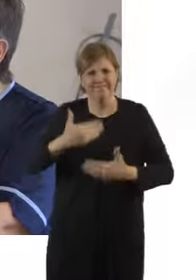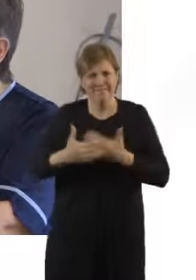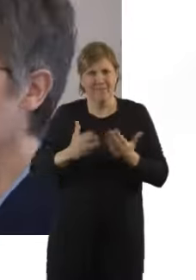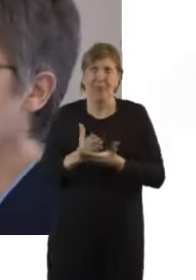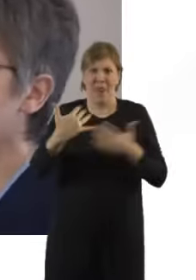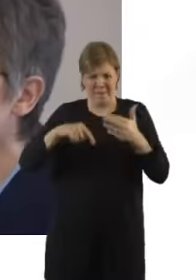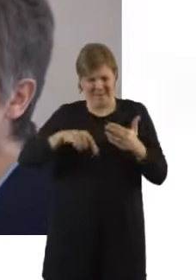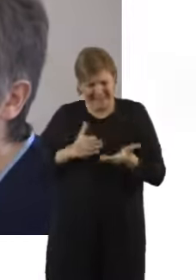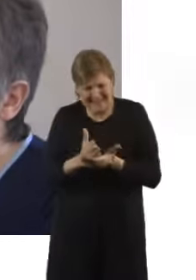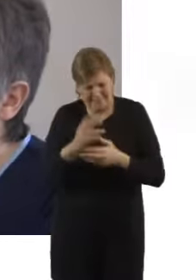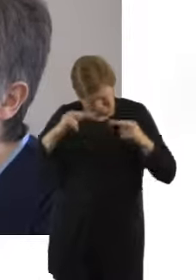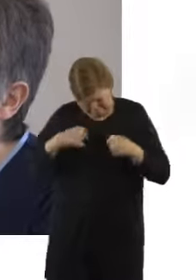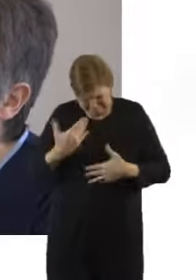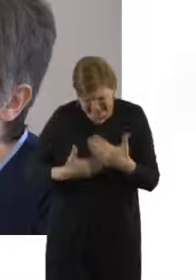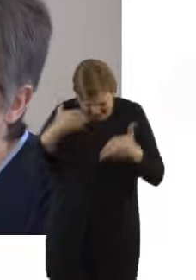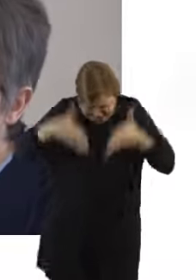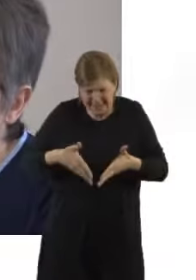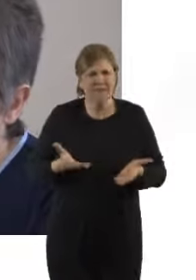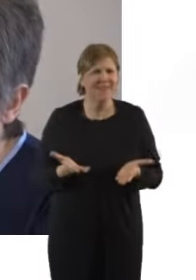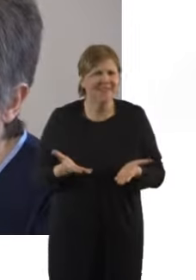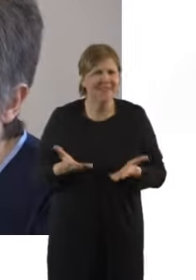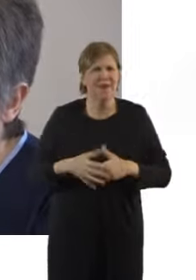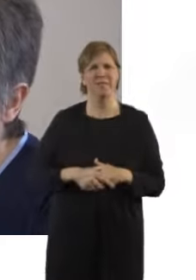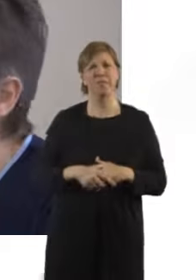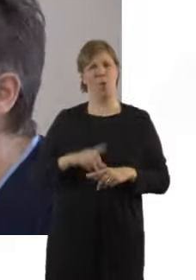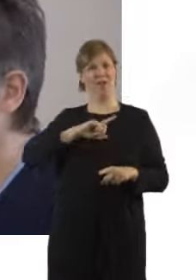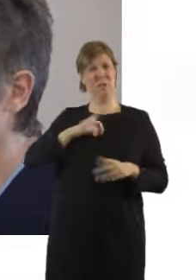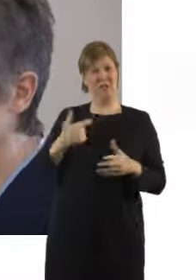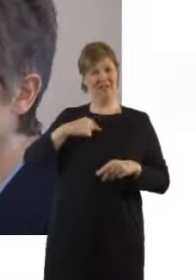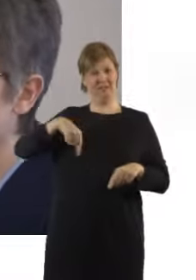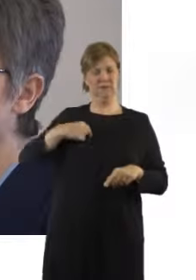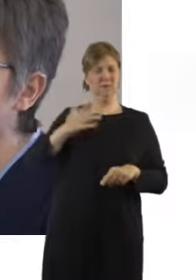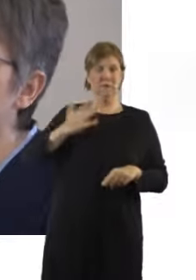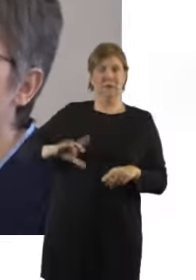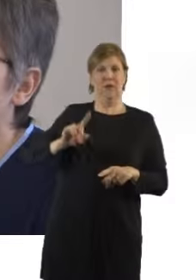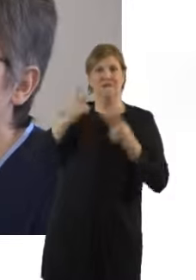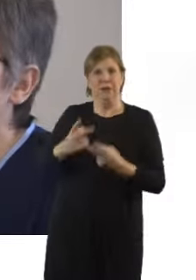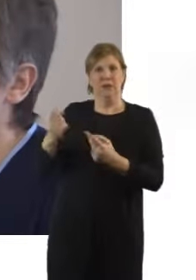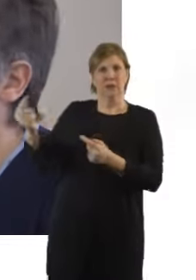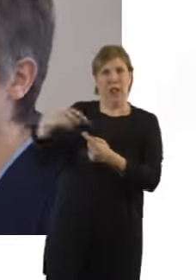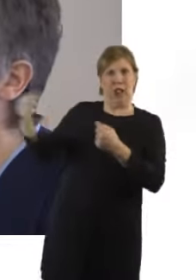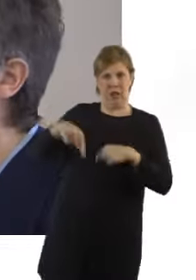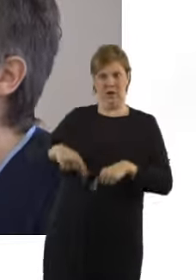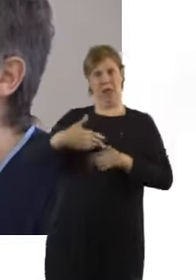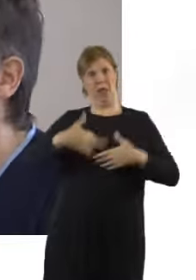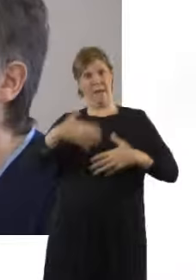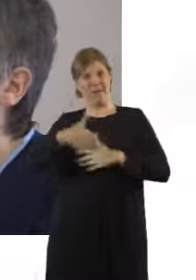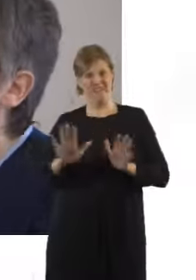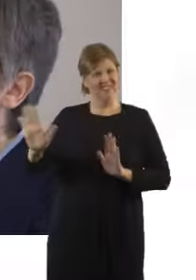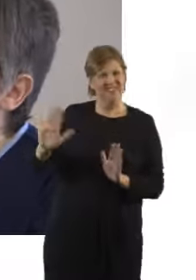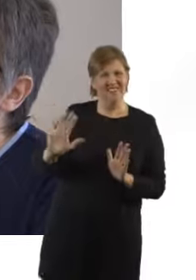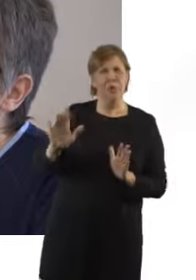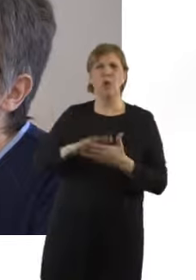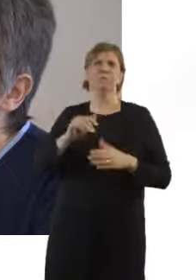labour. That's why we don't have visiting in labour ward as well. It's not because of any old draconian law.